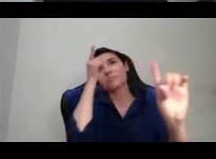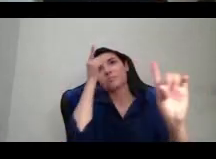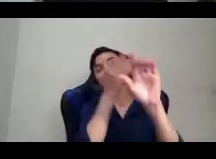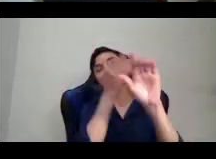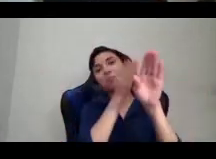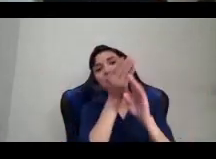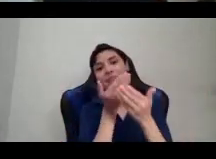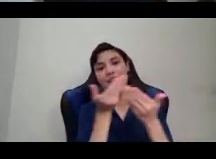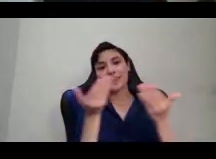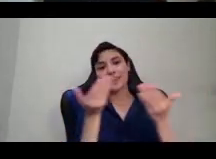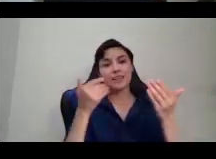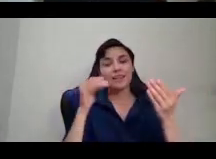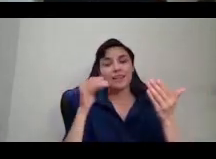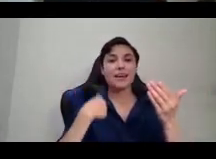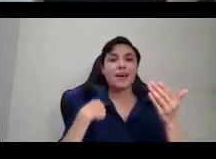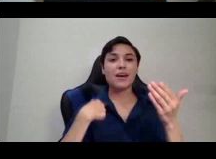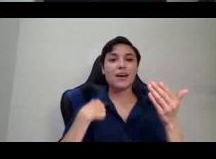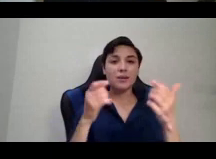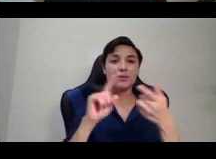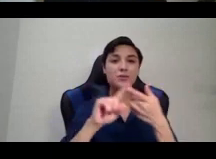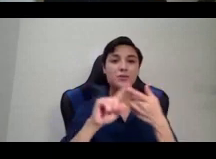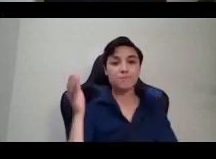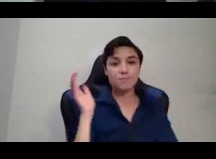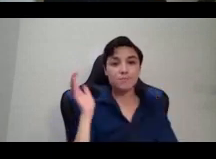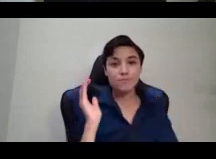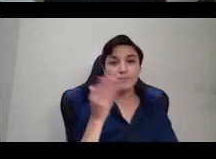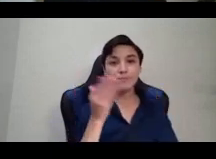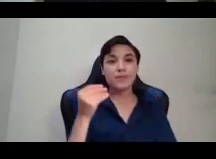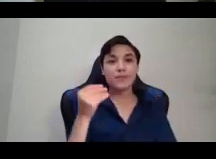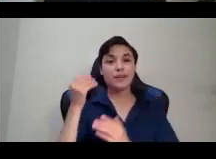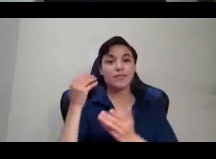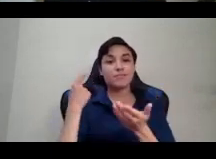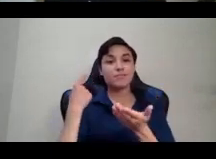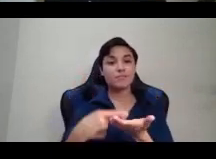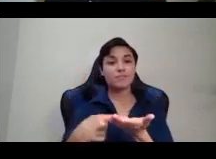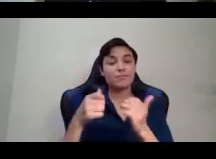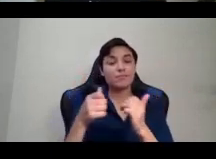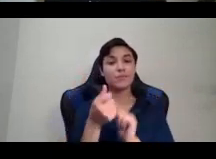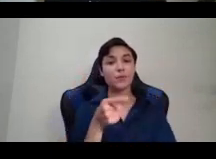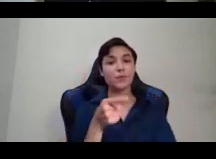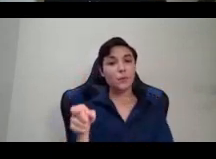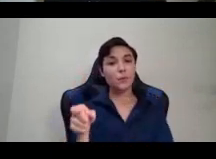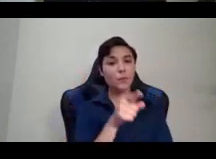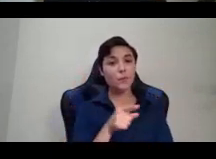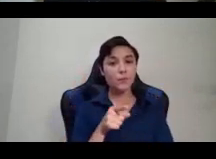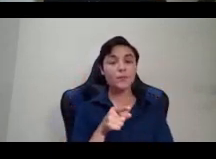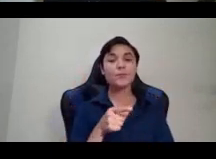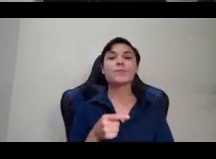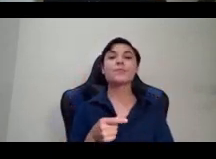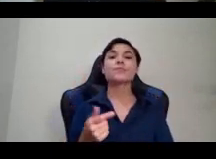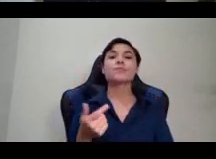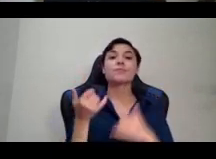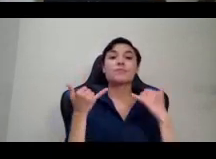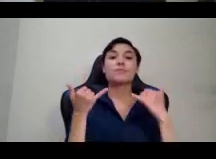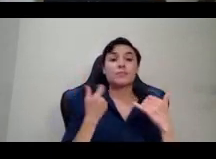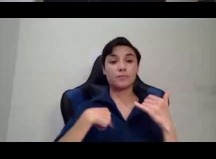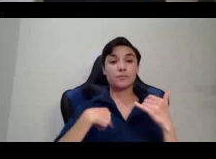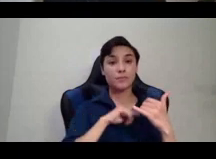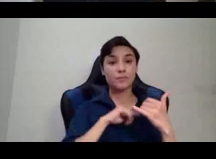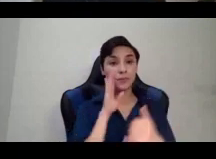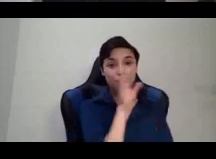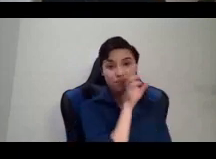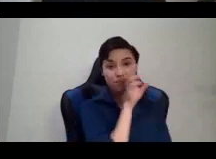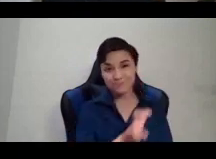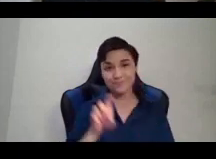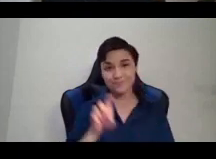to present and talk about with you all. So now we will move into a Q&A